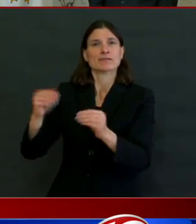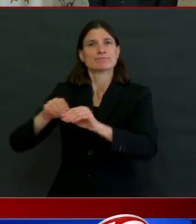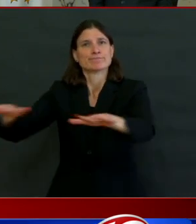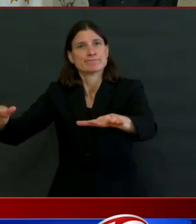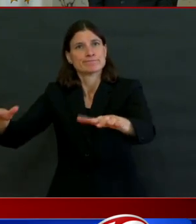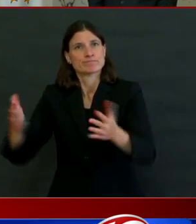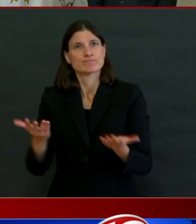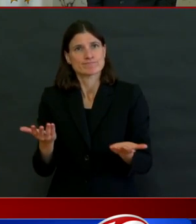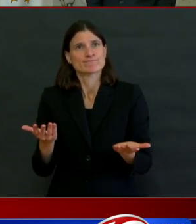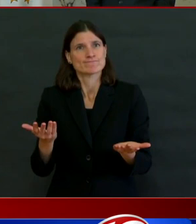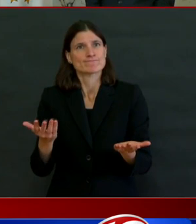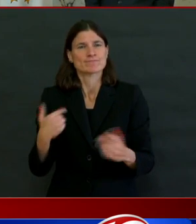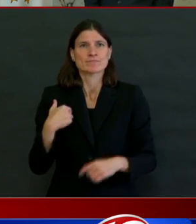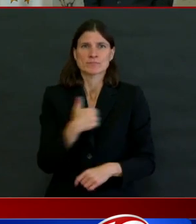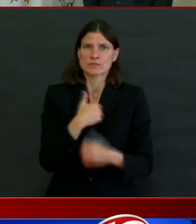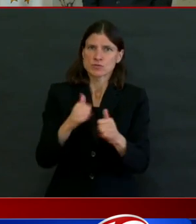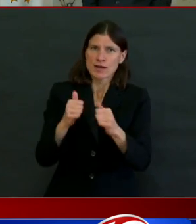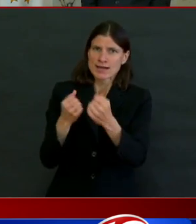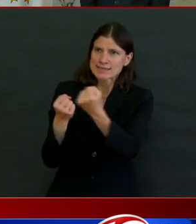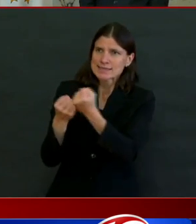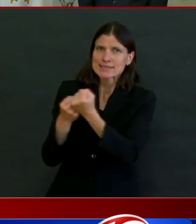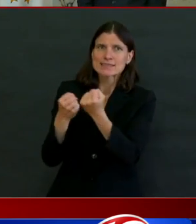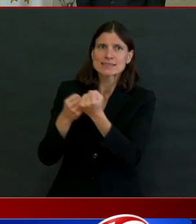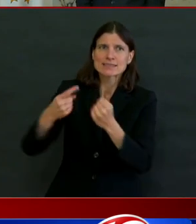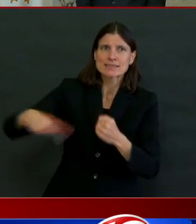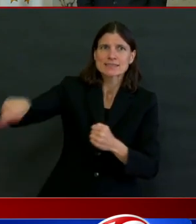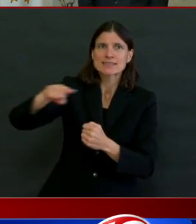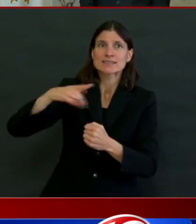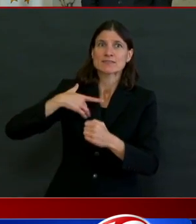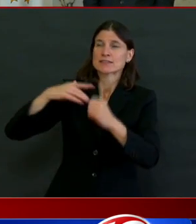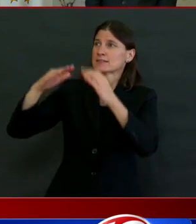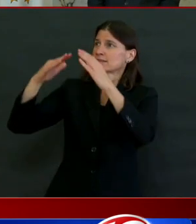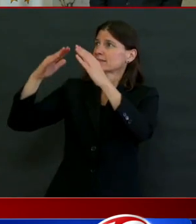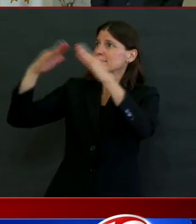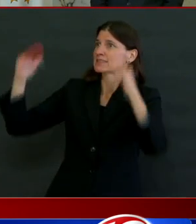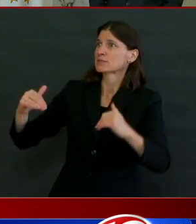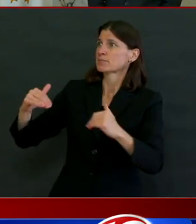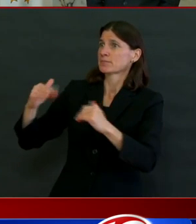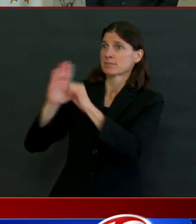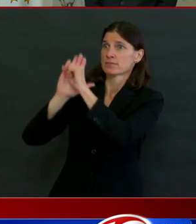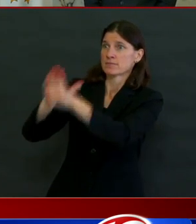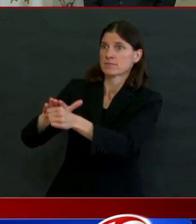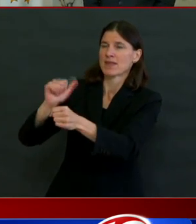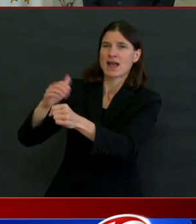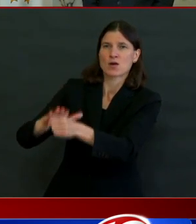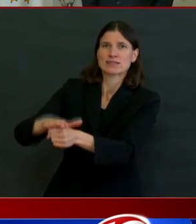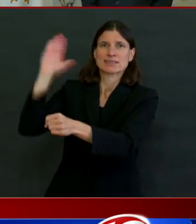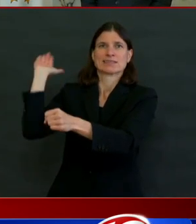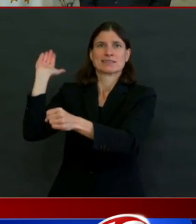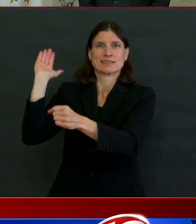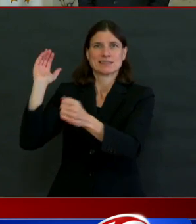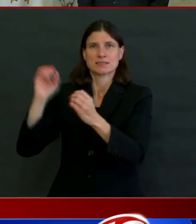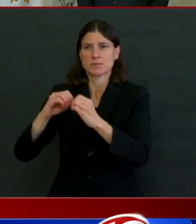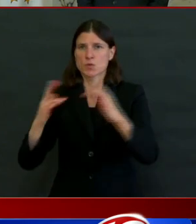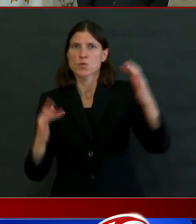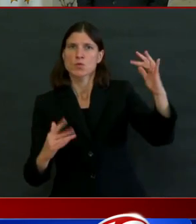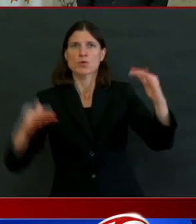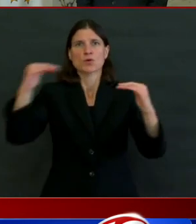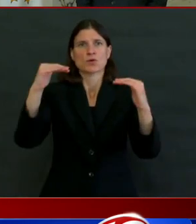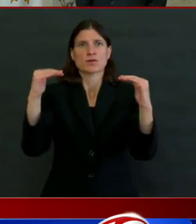that we need to so that we don't have as many differences based on zip codes. And we support